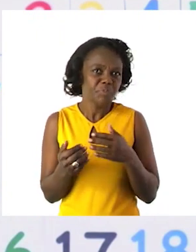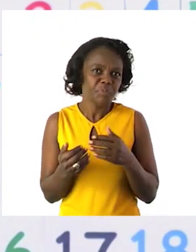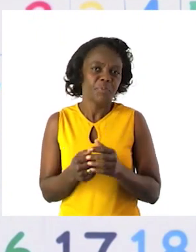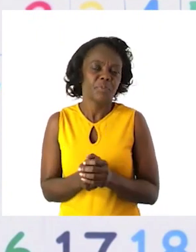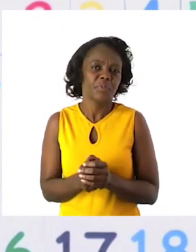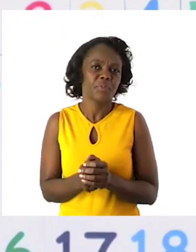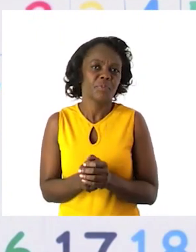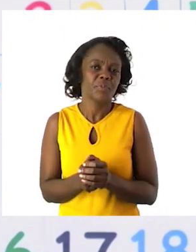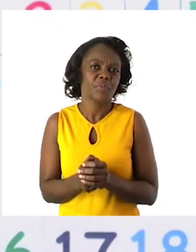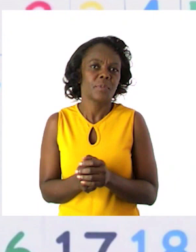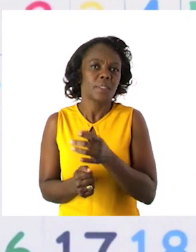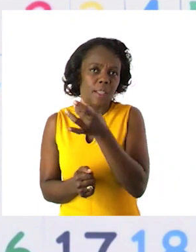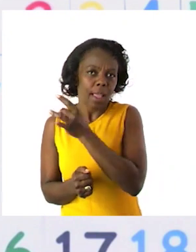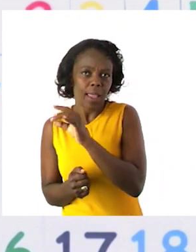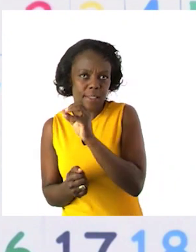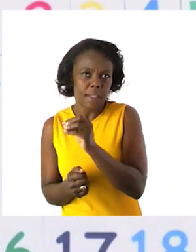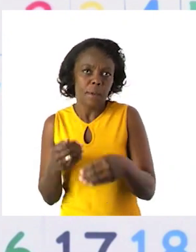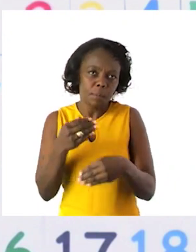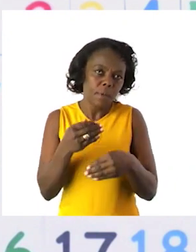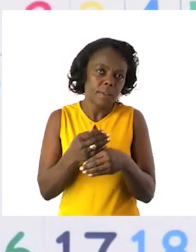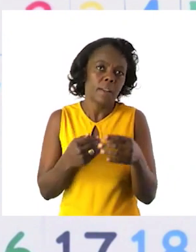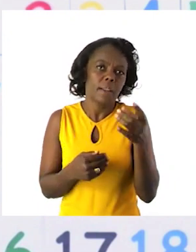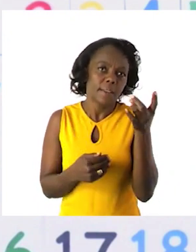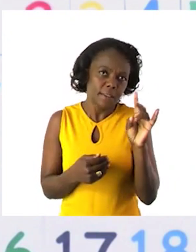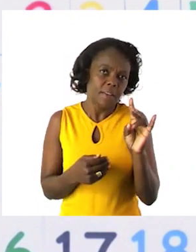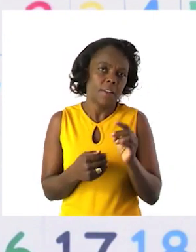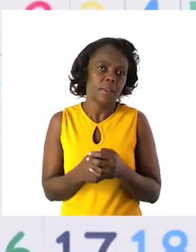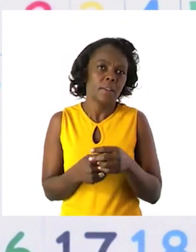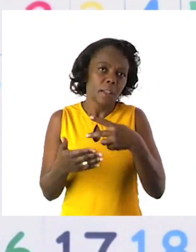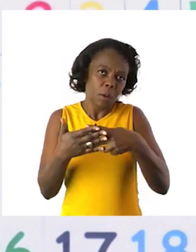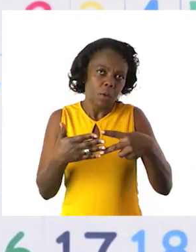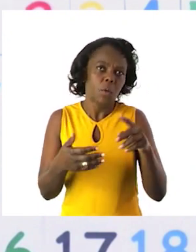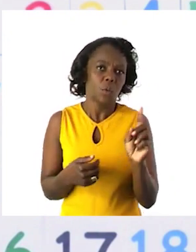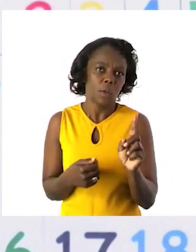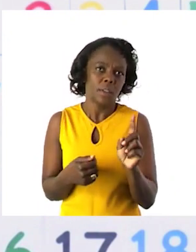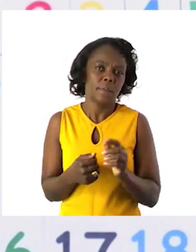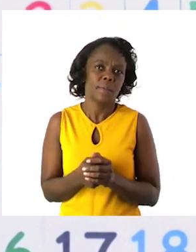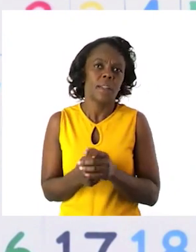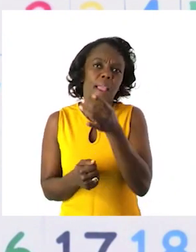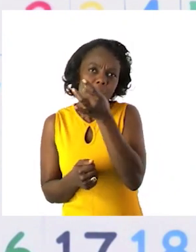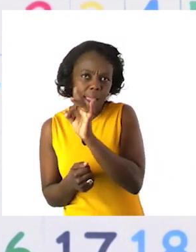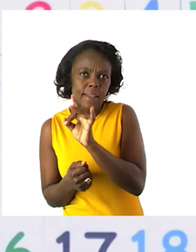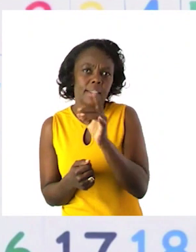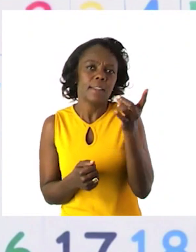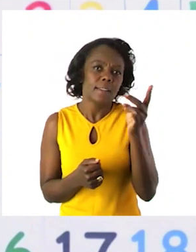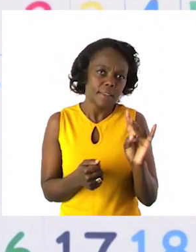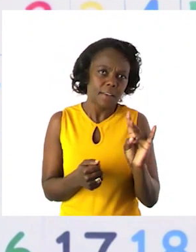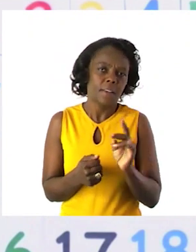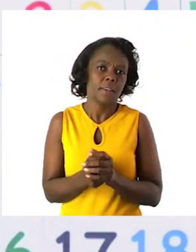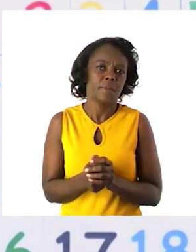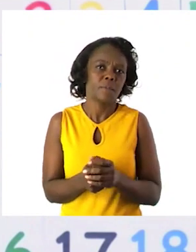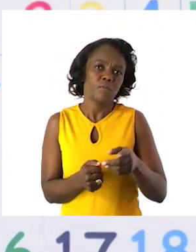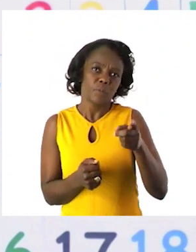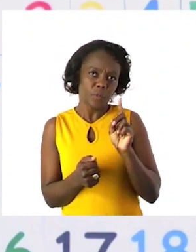just to say 80 plus 7 is equals to 87. So our answer